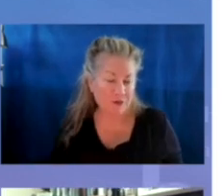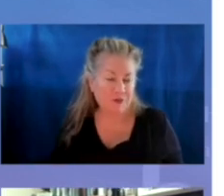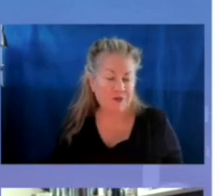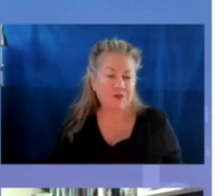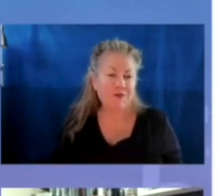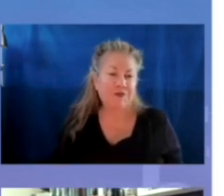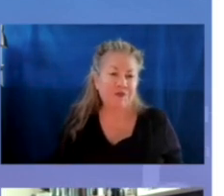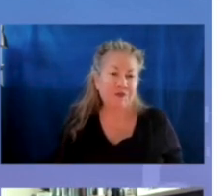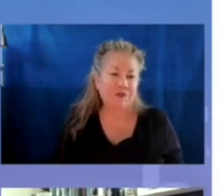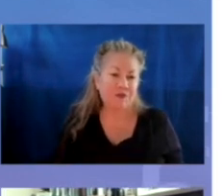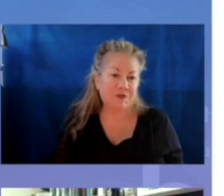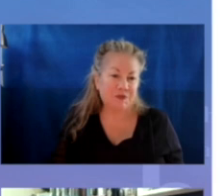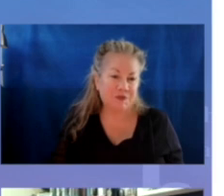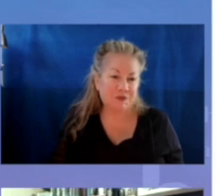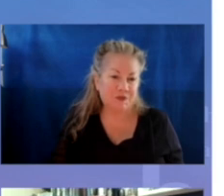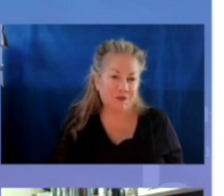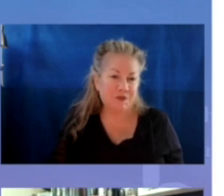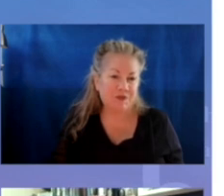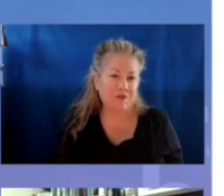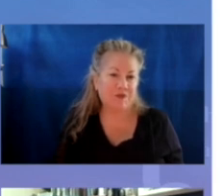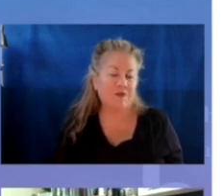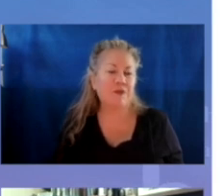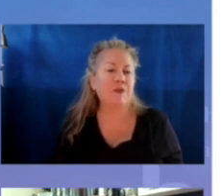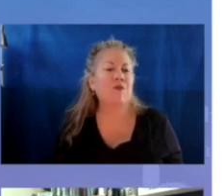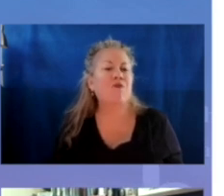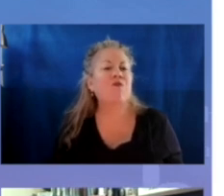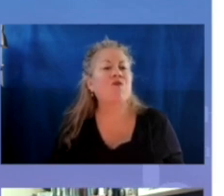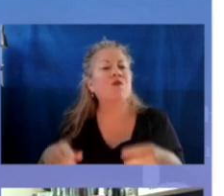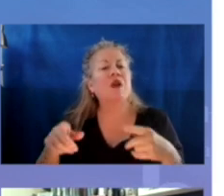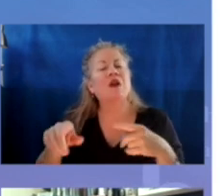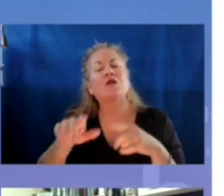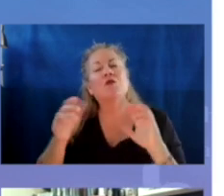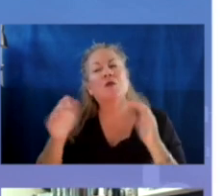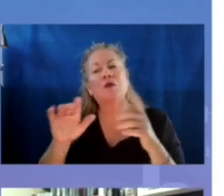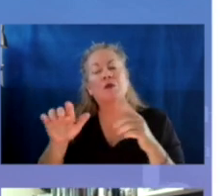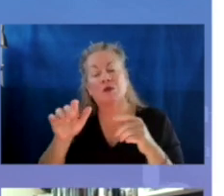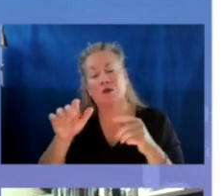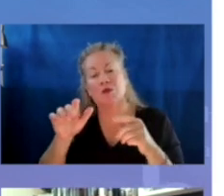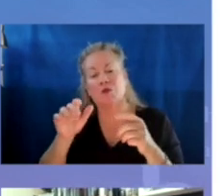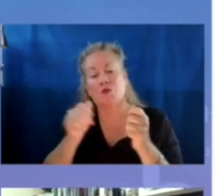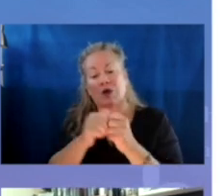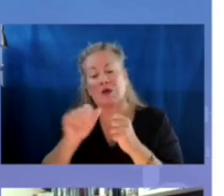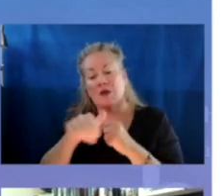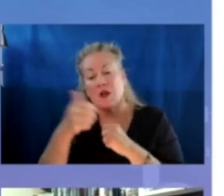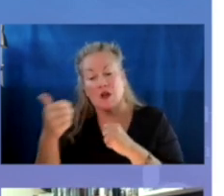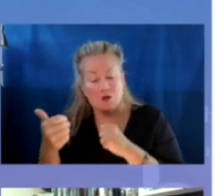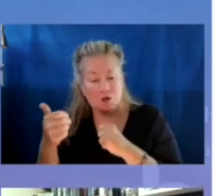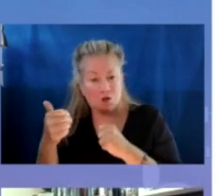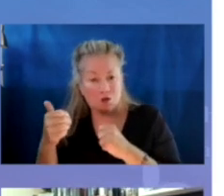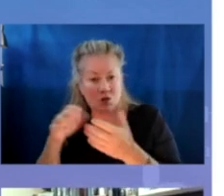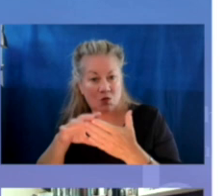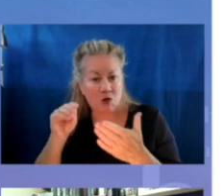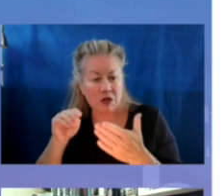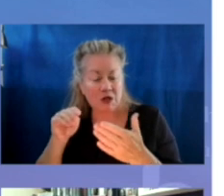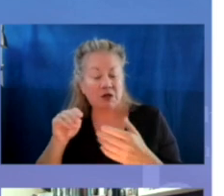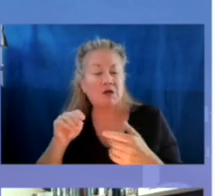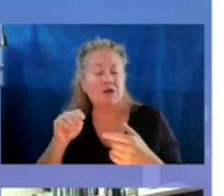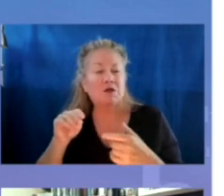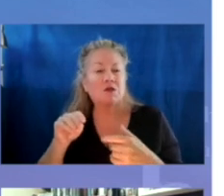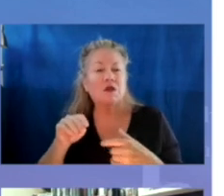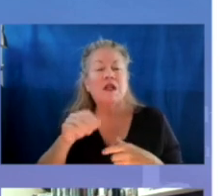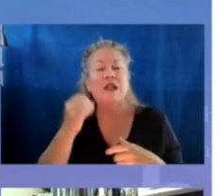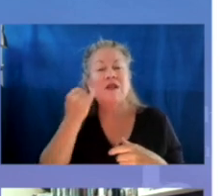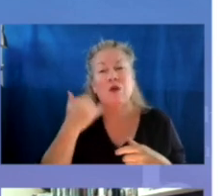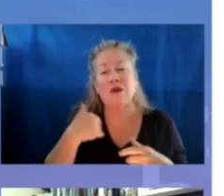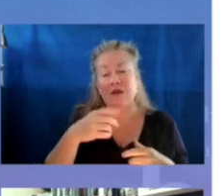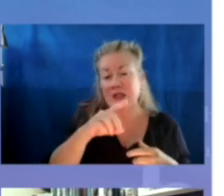Further looking at the intersectionality of homelessness with other learning issues, students with disabilities are overrepresented amongst